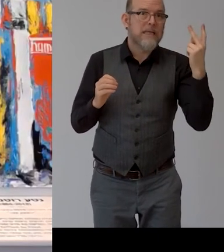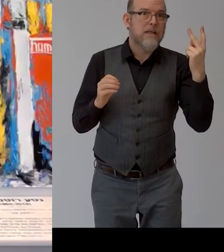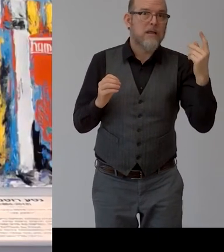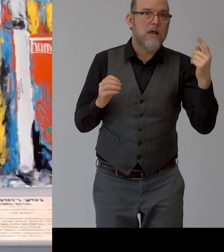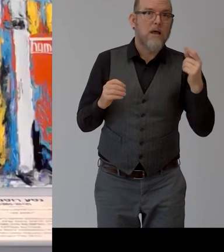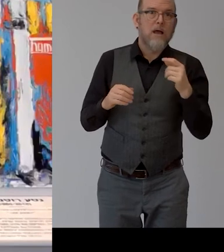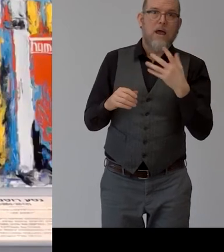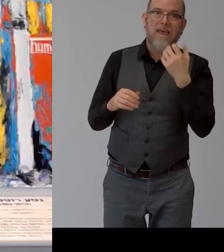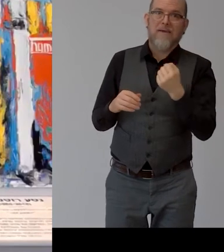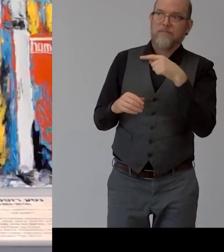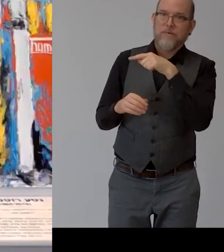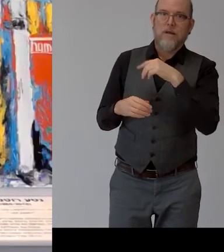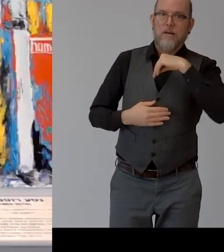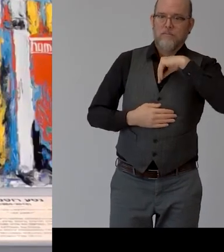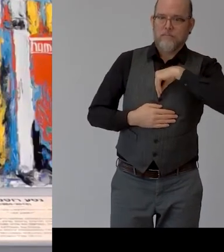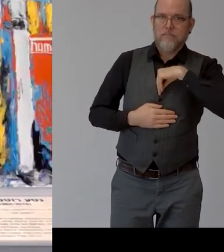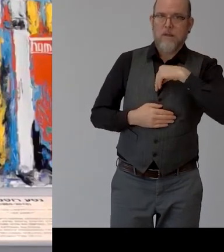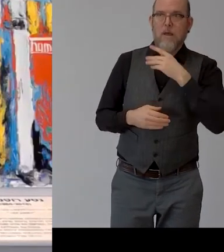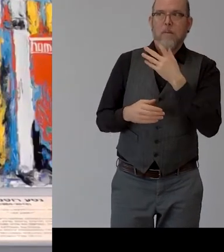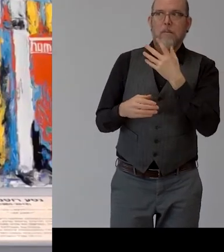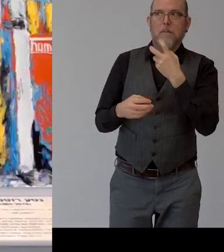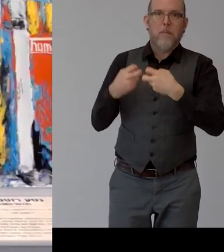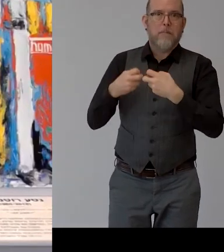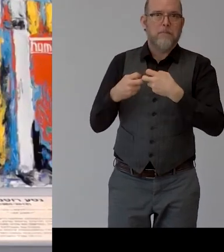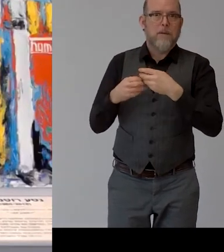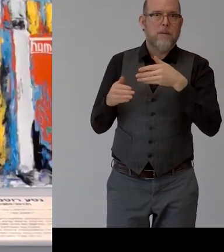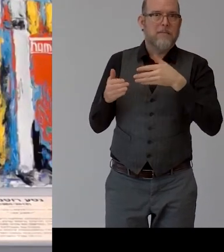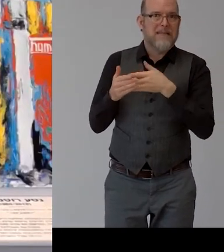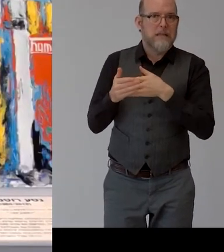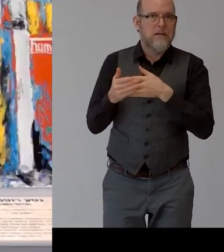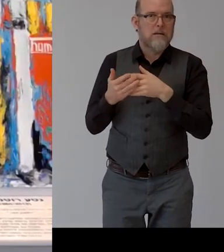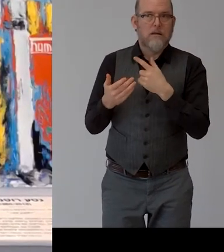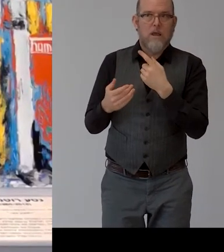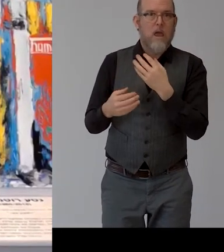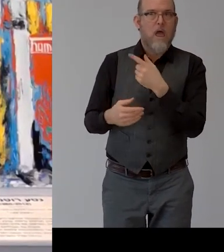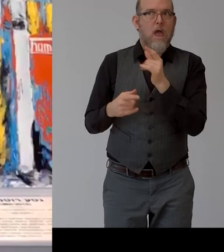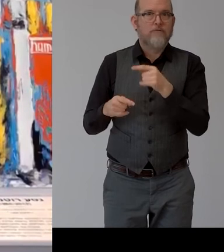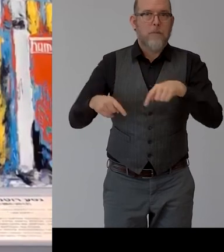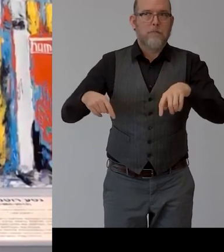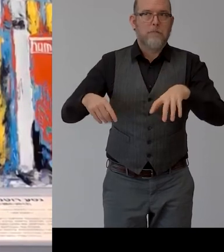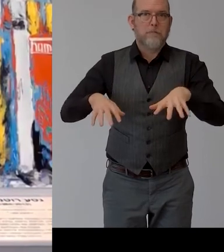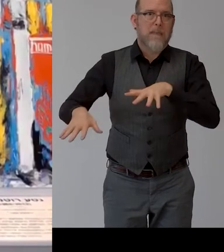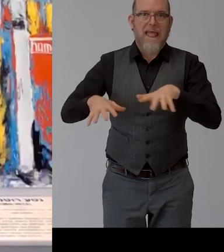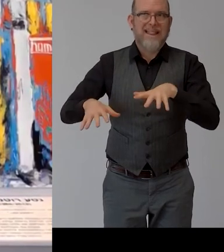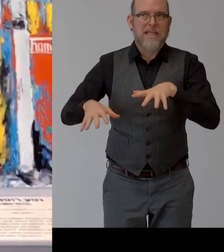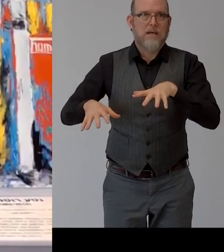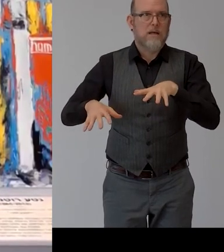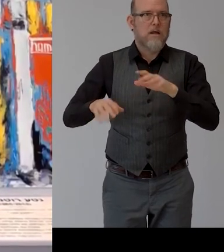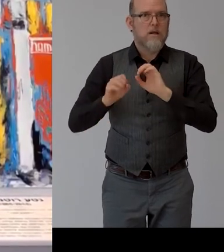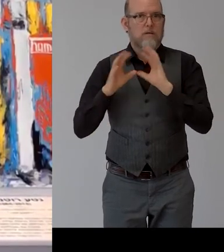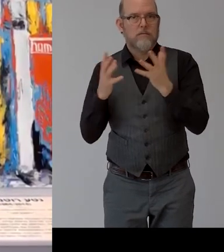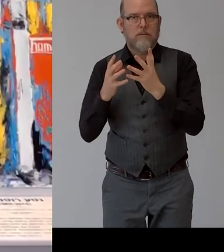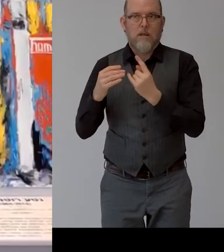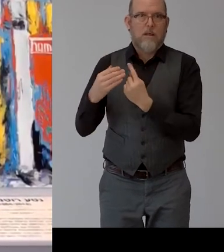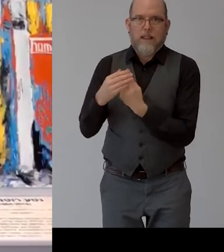but now our experience those anxieties and and and many other uh uh hardships now this is